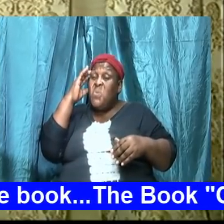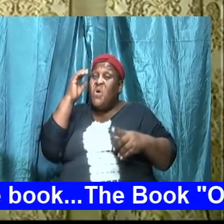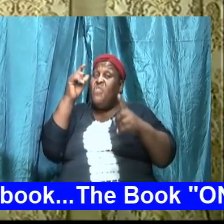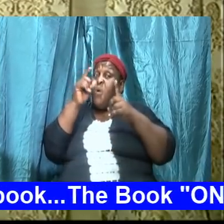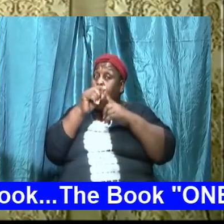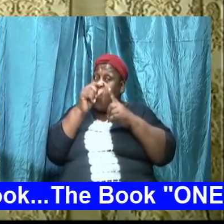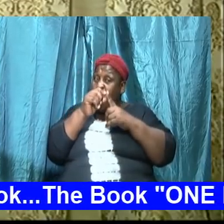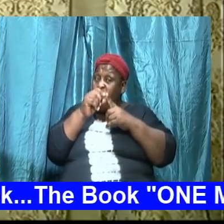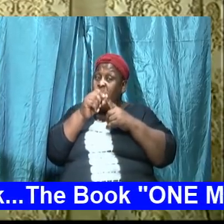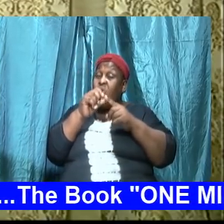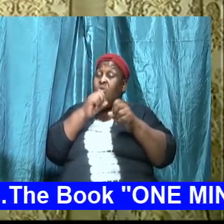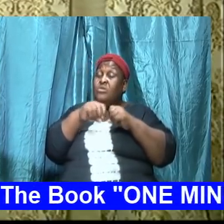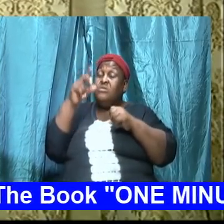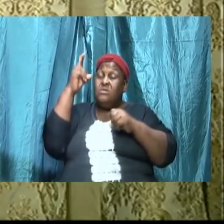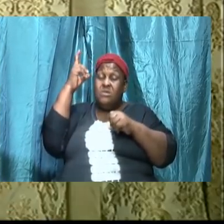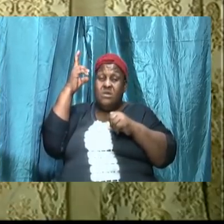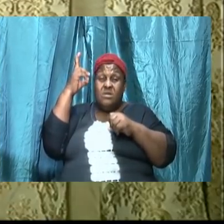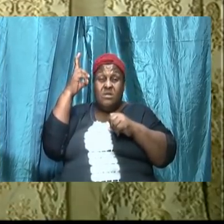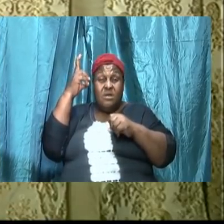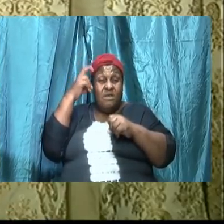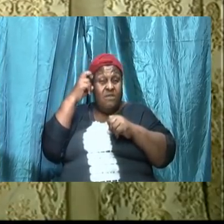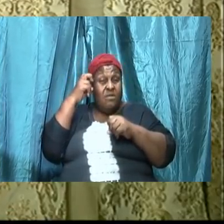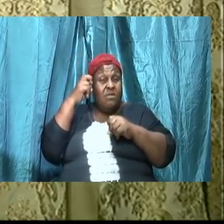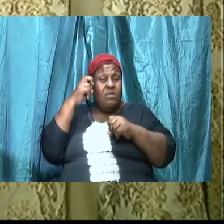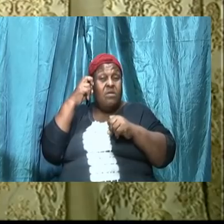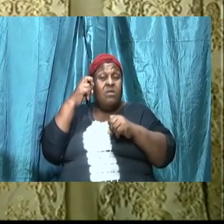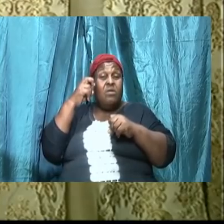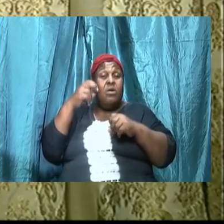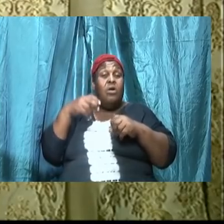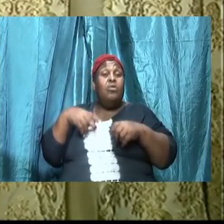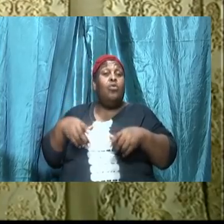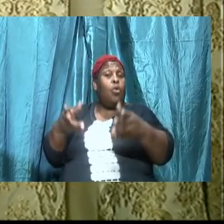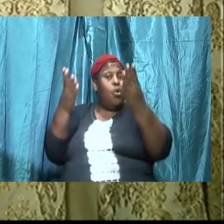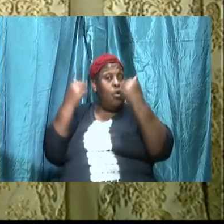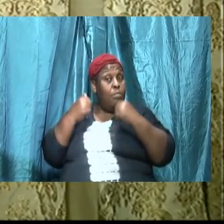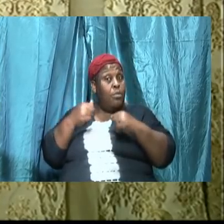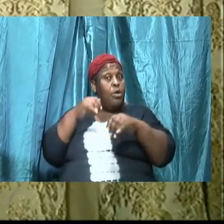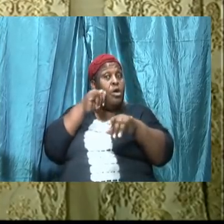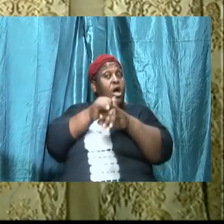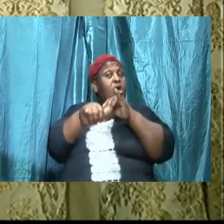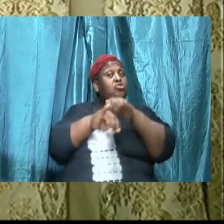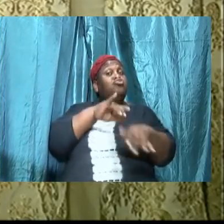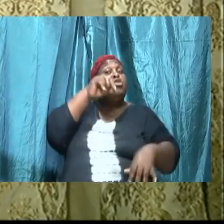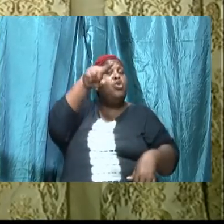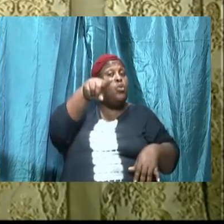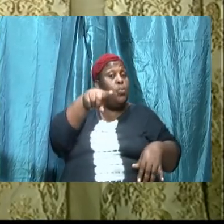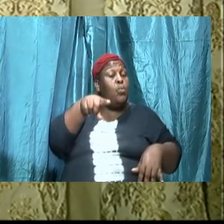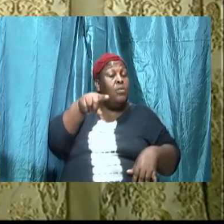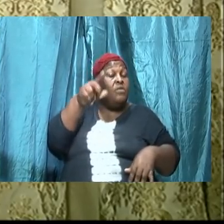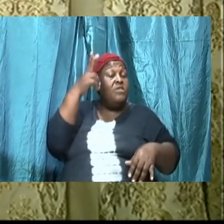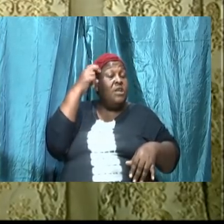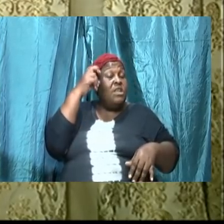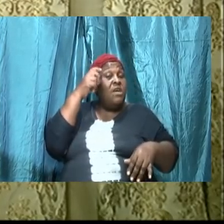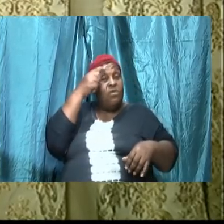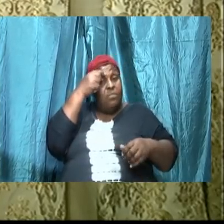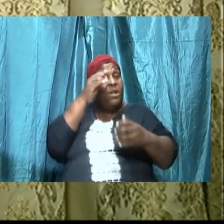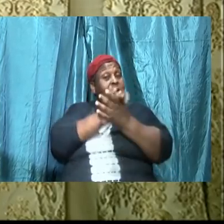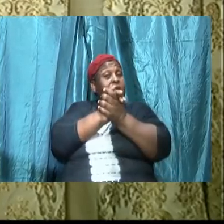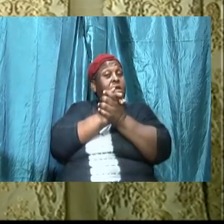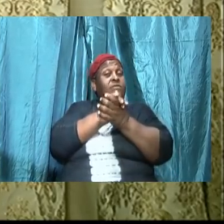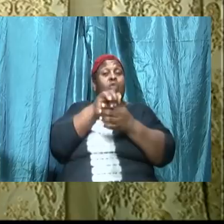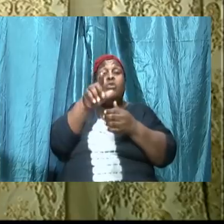everything either to trip you up with the word because he believes you don't know it and if you don't know it say it and